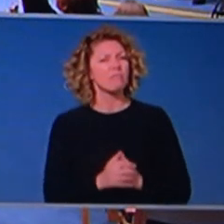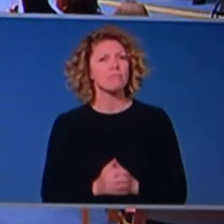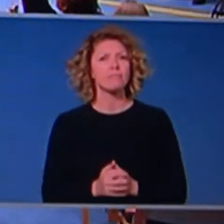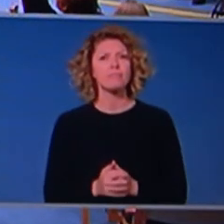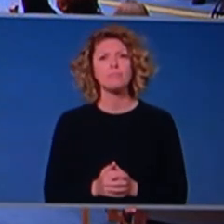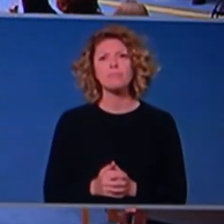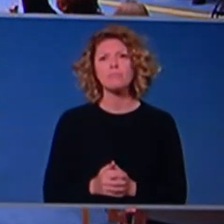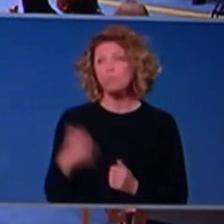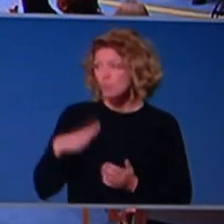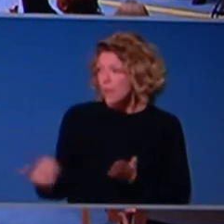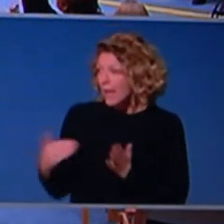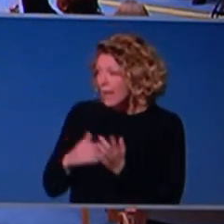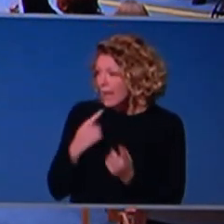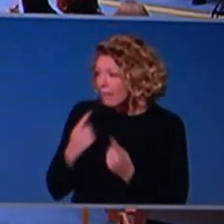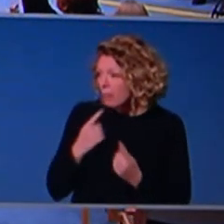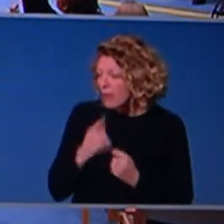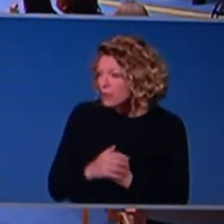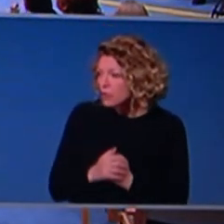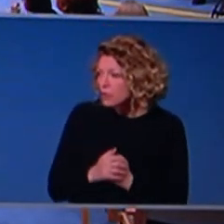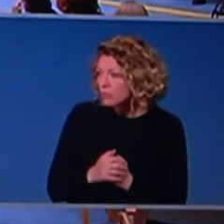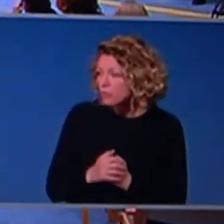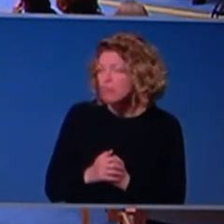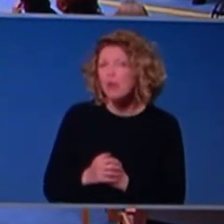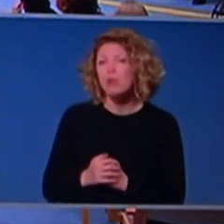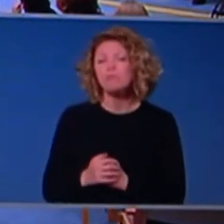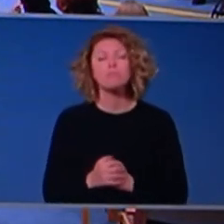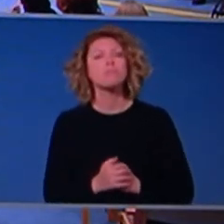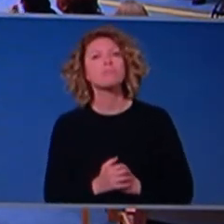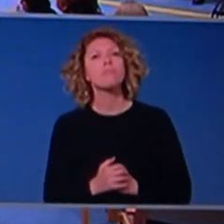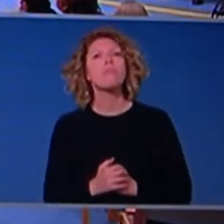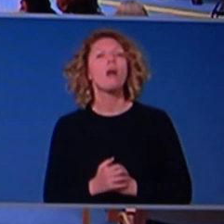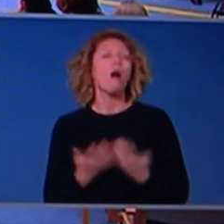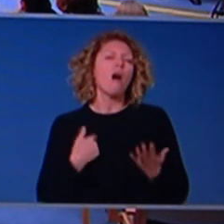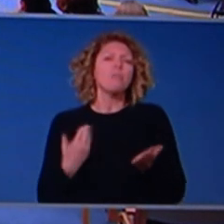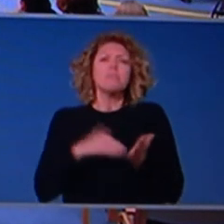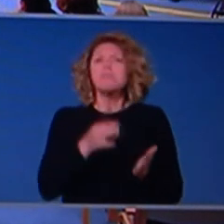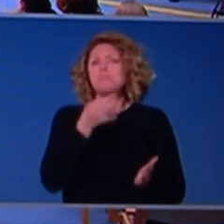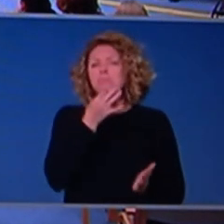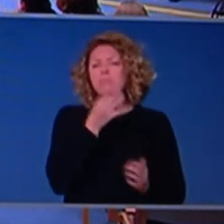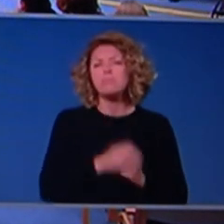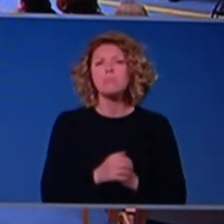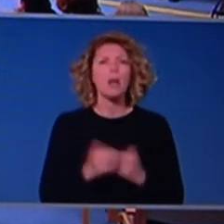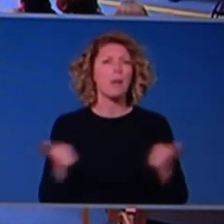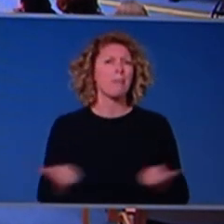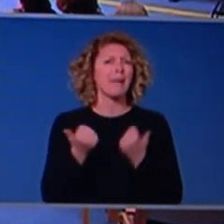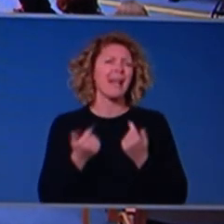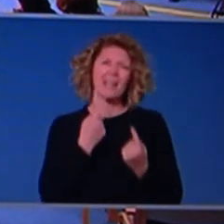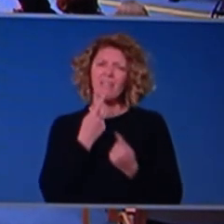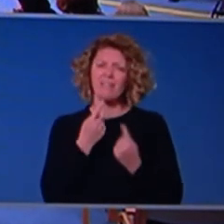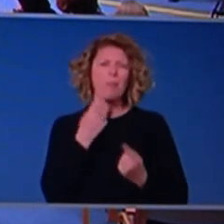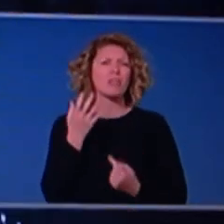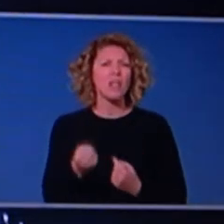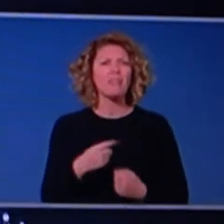don't know. Not, uh, really much to add PM. I think, you know, we were obviously had a lot of information coming out of